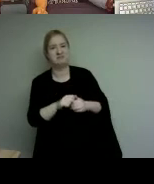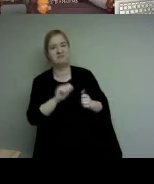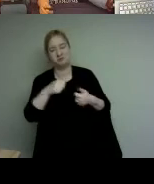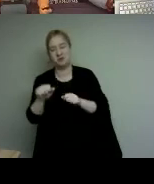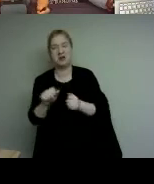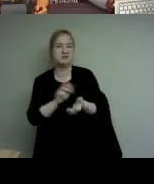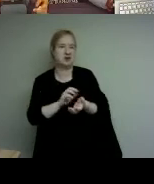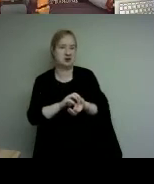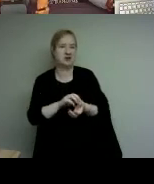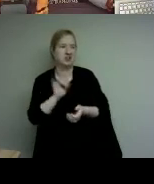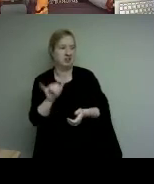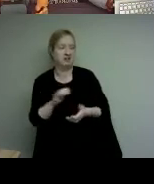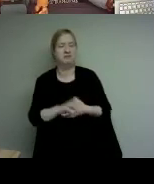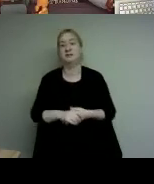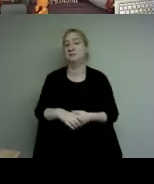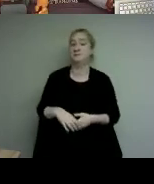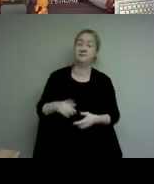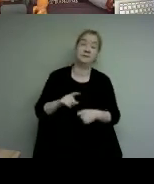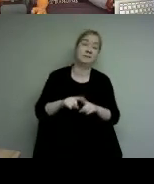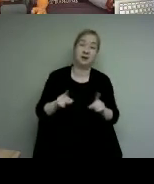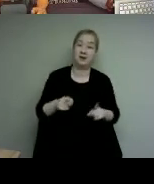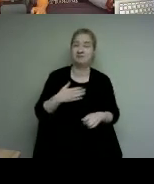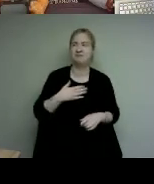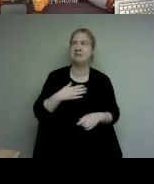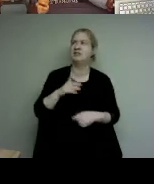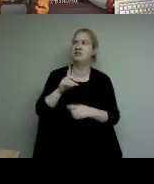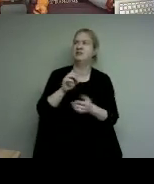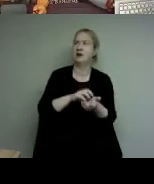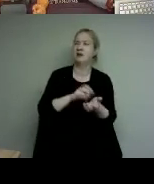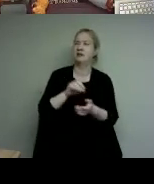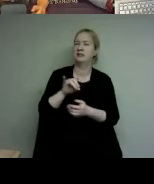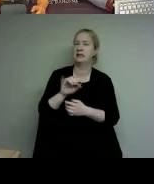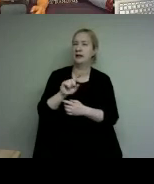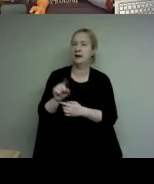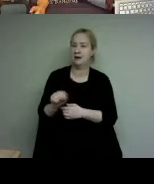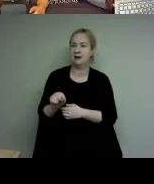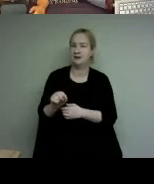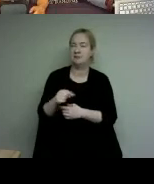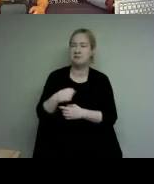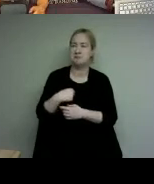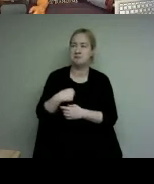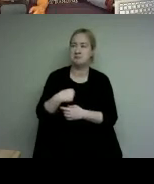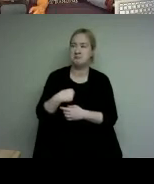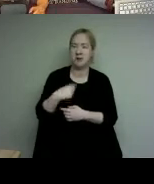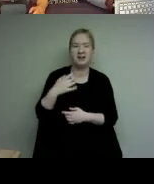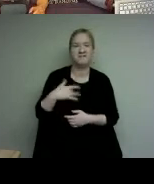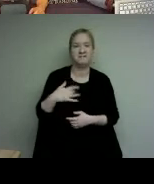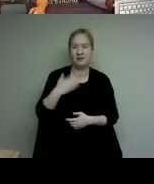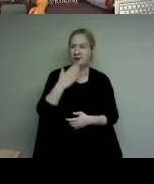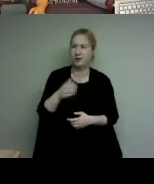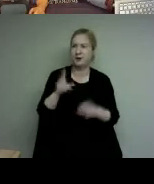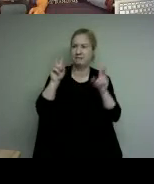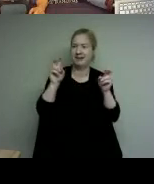to be although doctor does have that nice ring to it i still yearn to discover what profession would